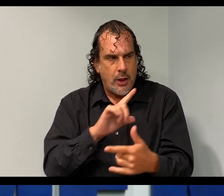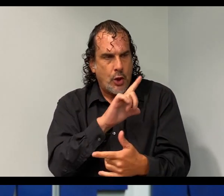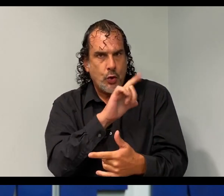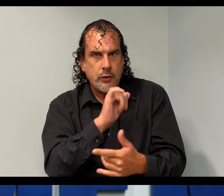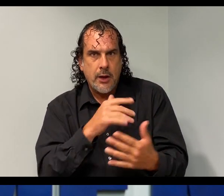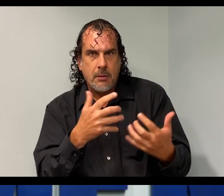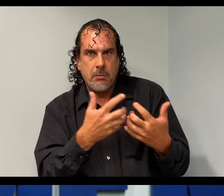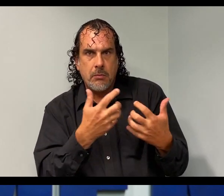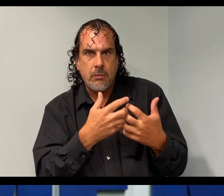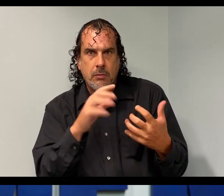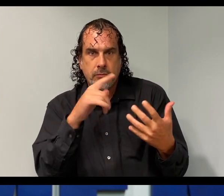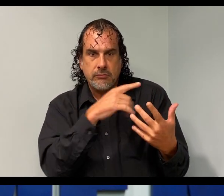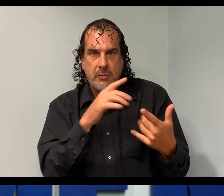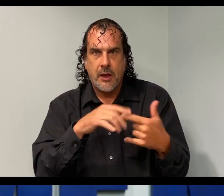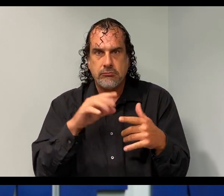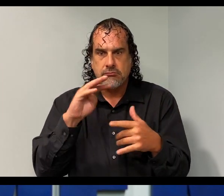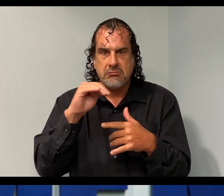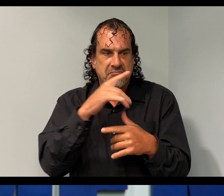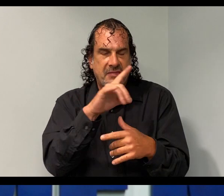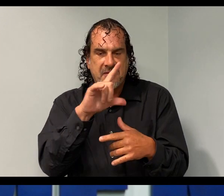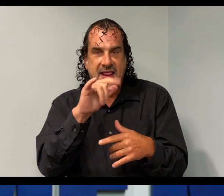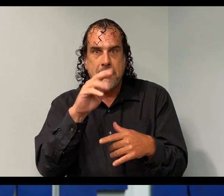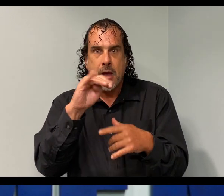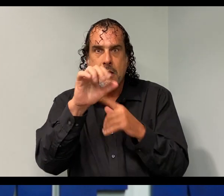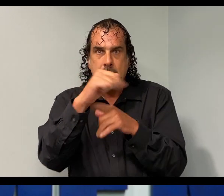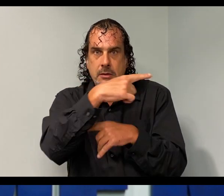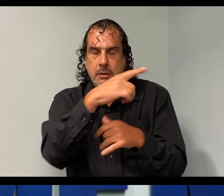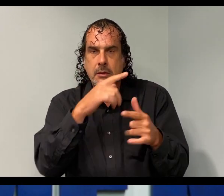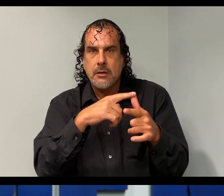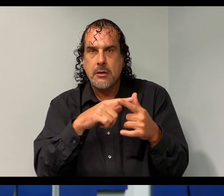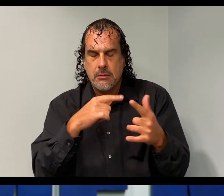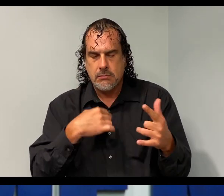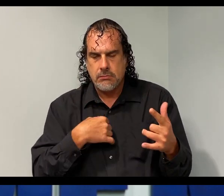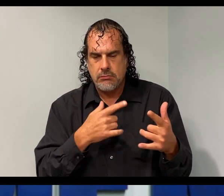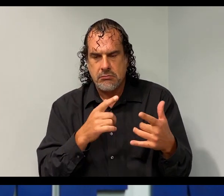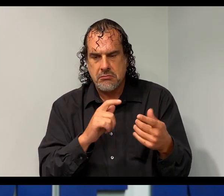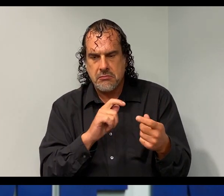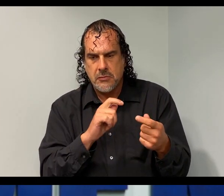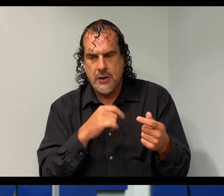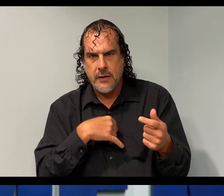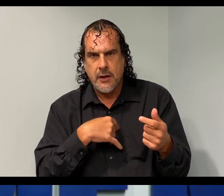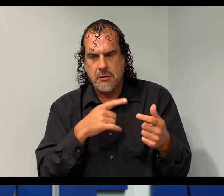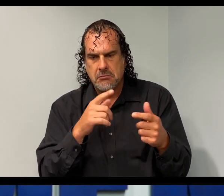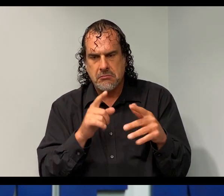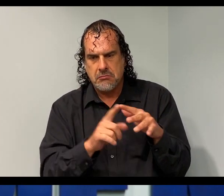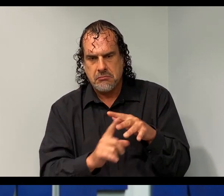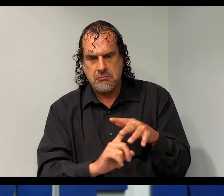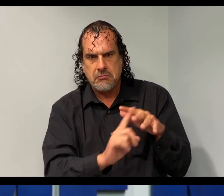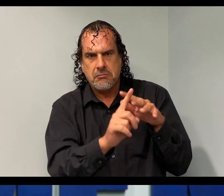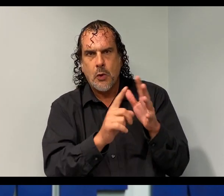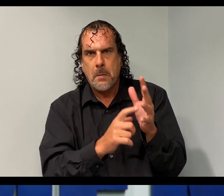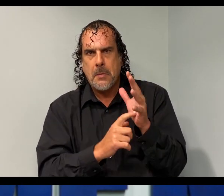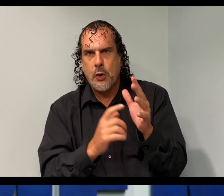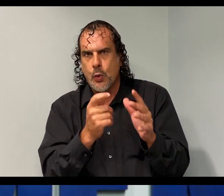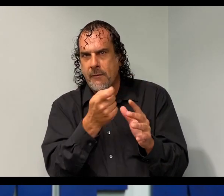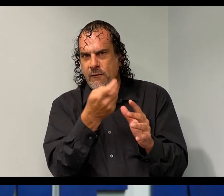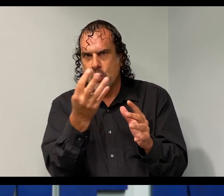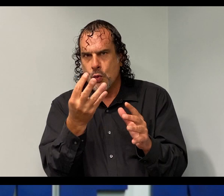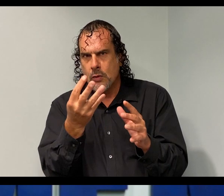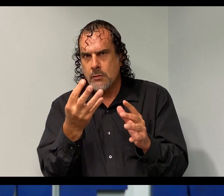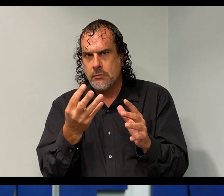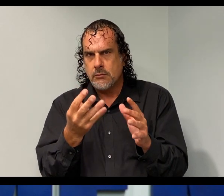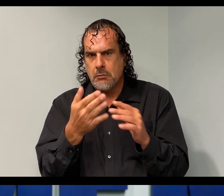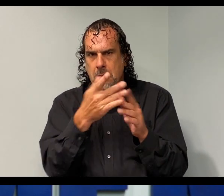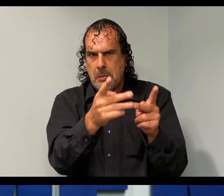Louisiana. My counterpart in Louisiana, they are not making, other than a few isolated places, mandatory evacuations